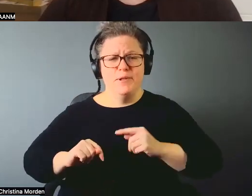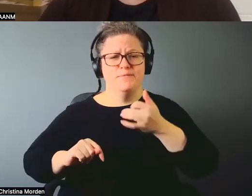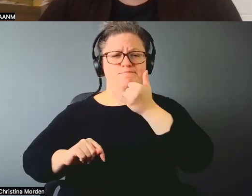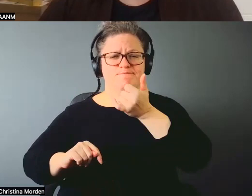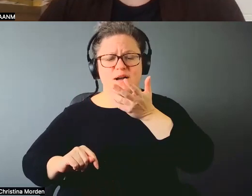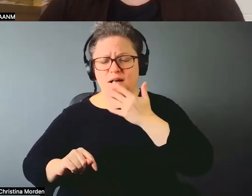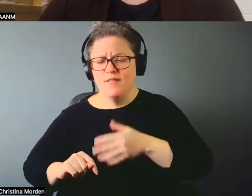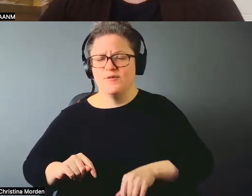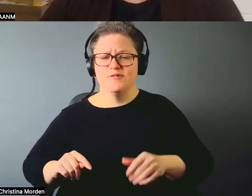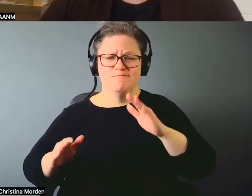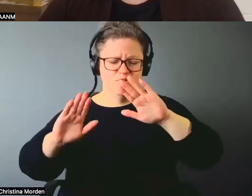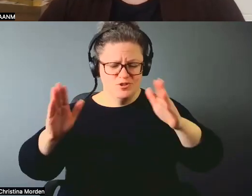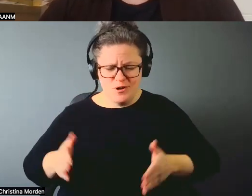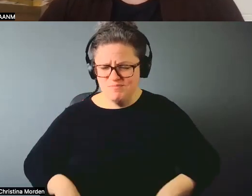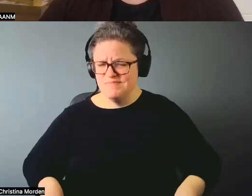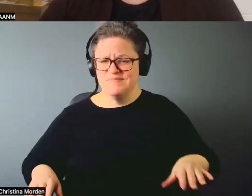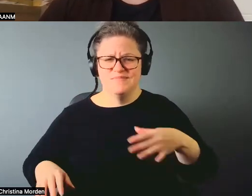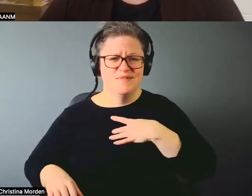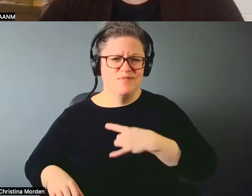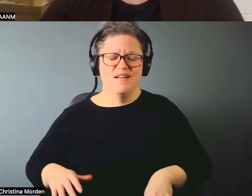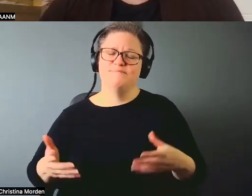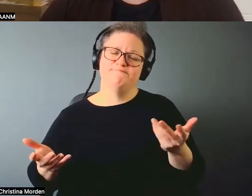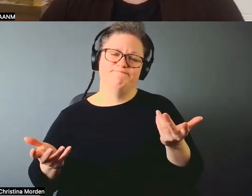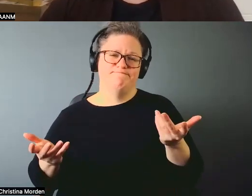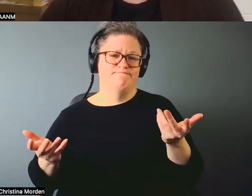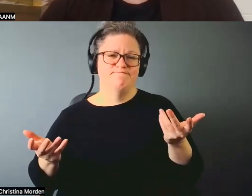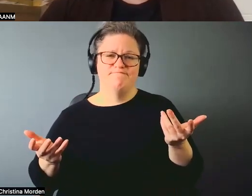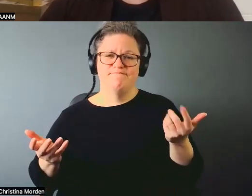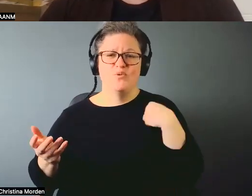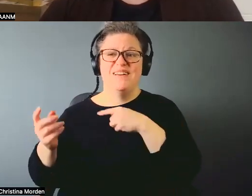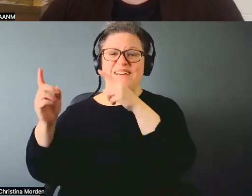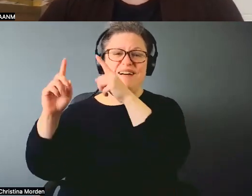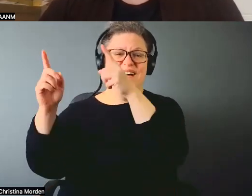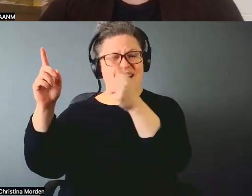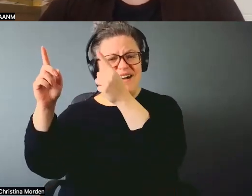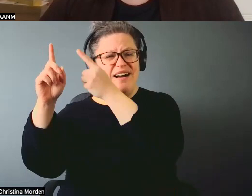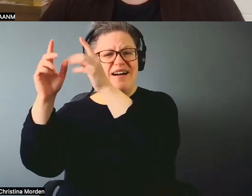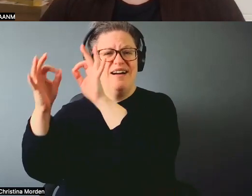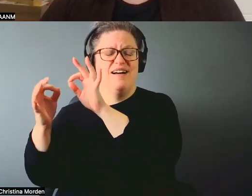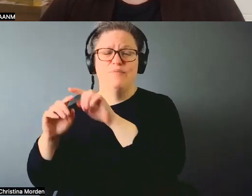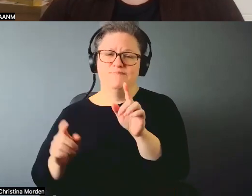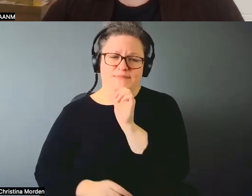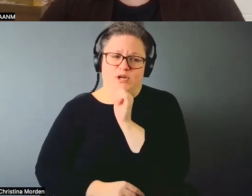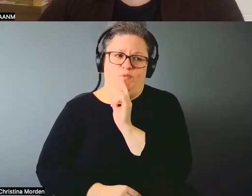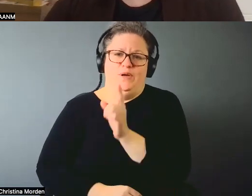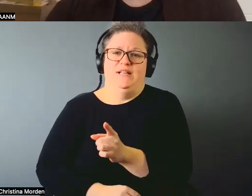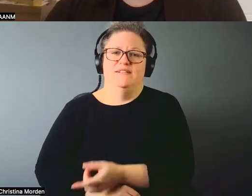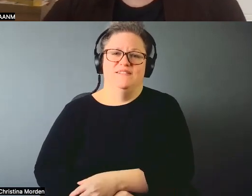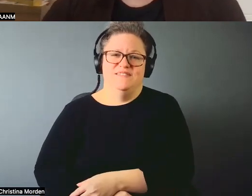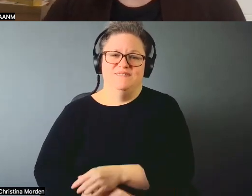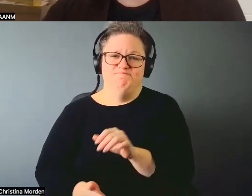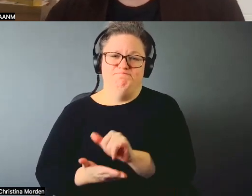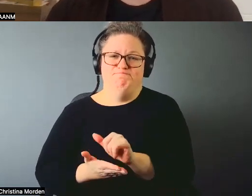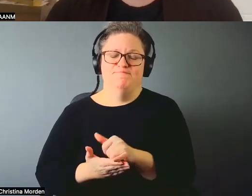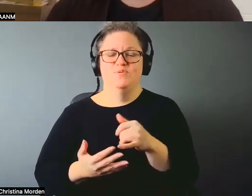have shapes that way. I mean, it's all. It's not real. Right. So for me,